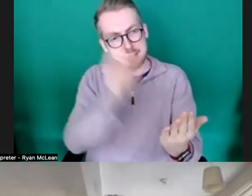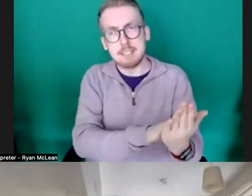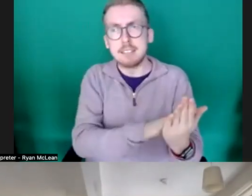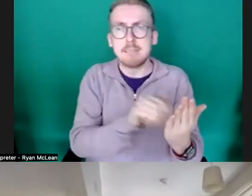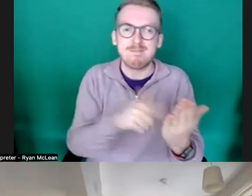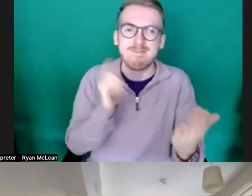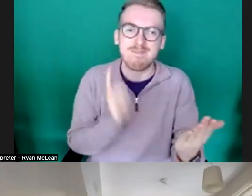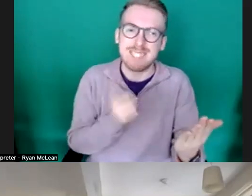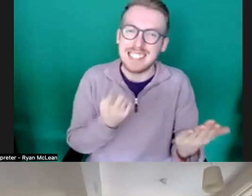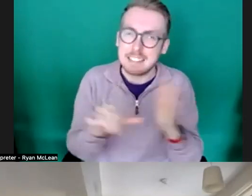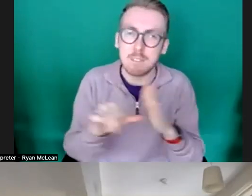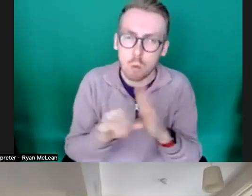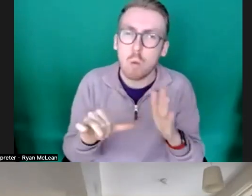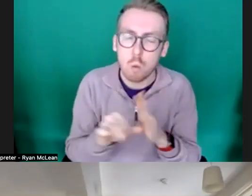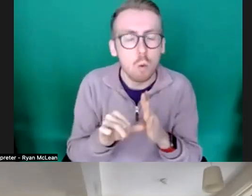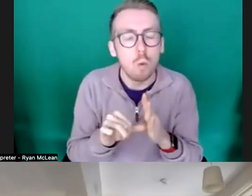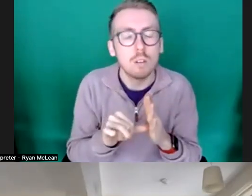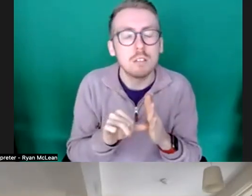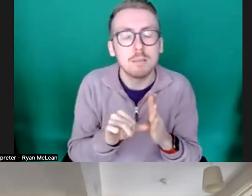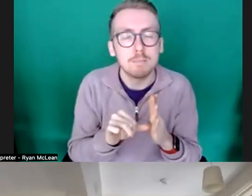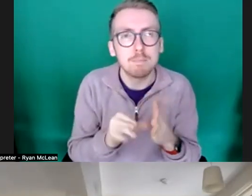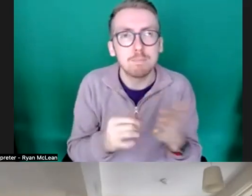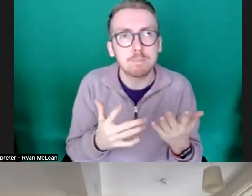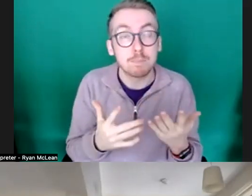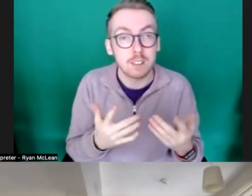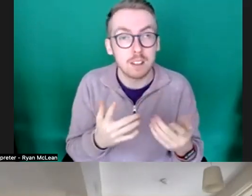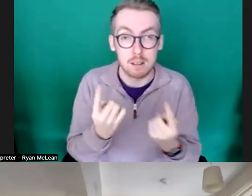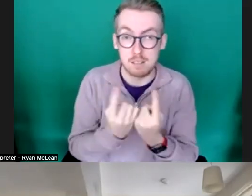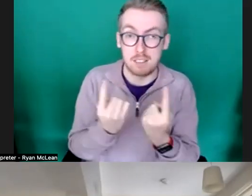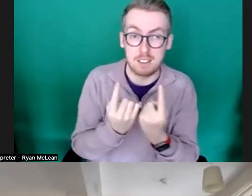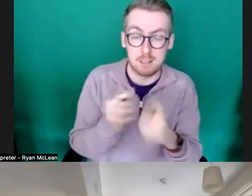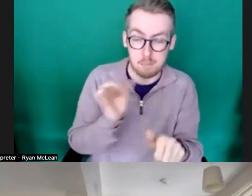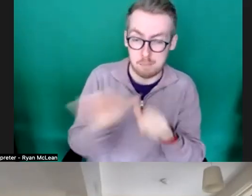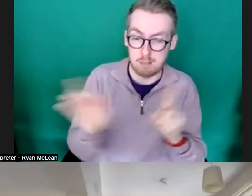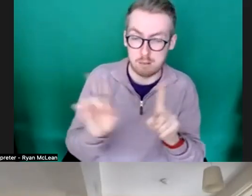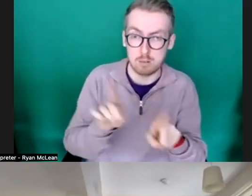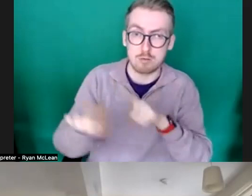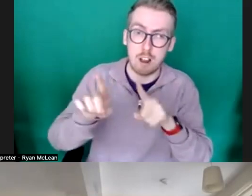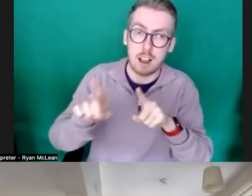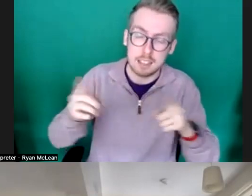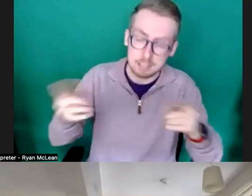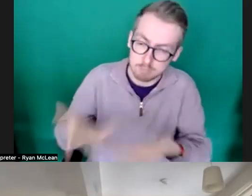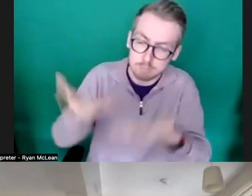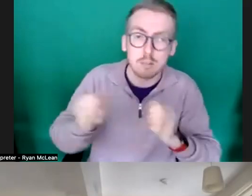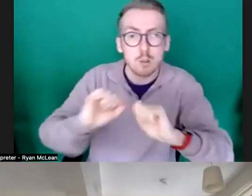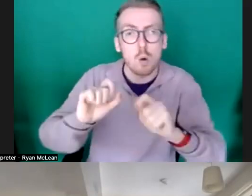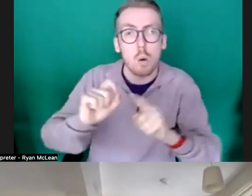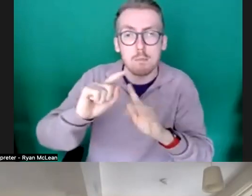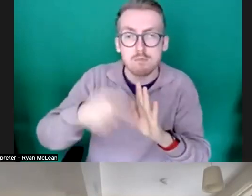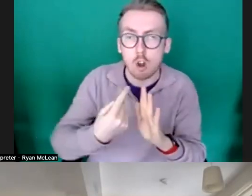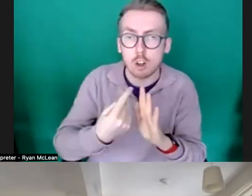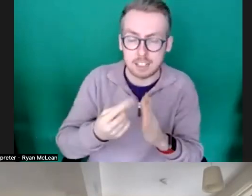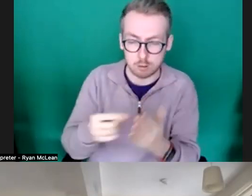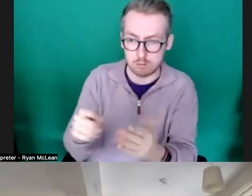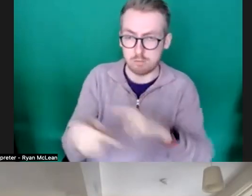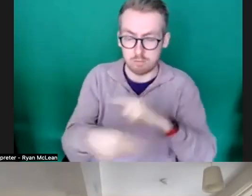is that um the thing that is really going to help projects uh kind of come across